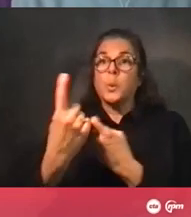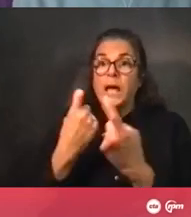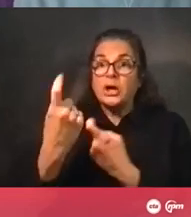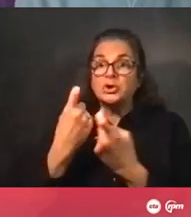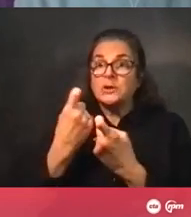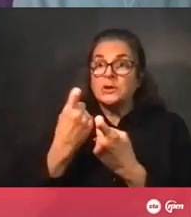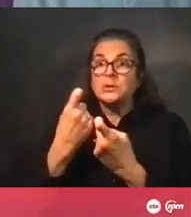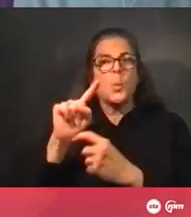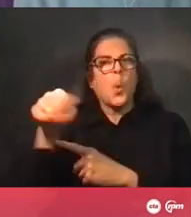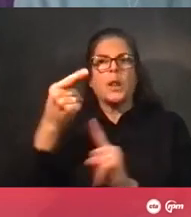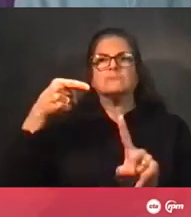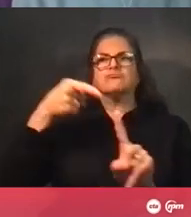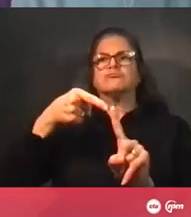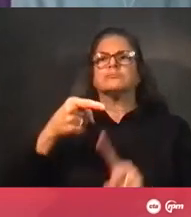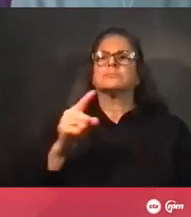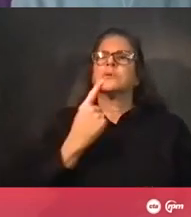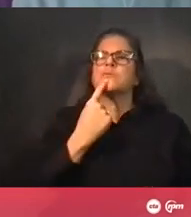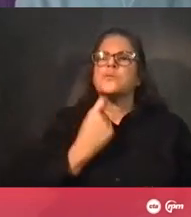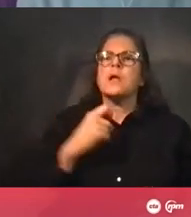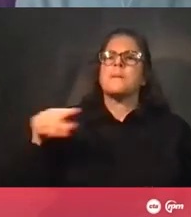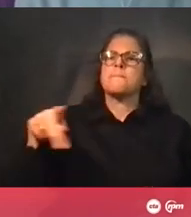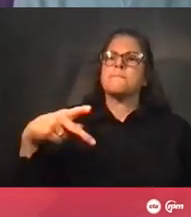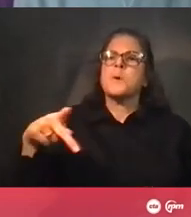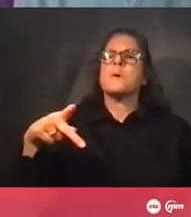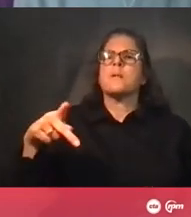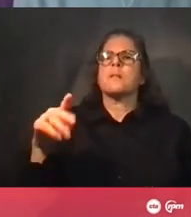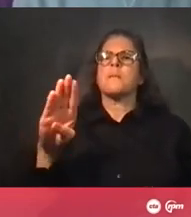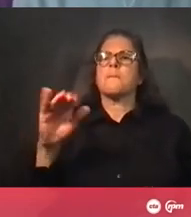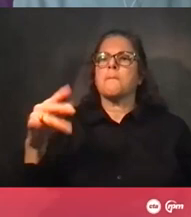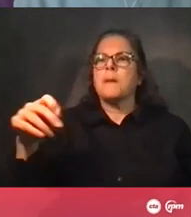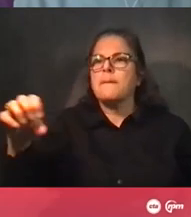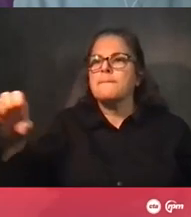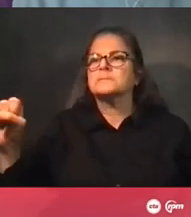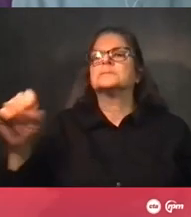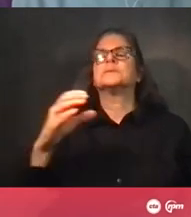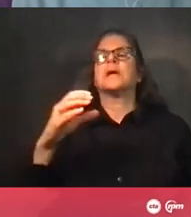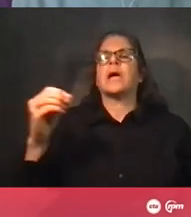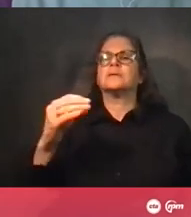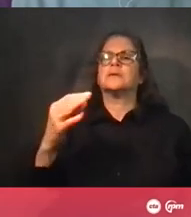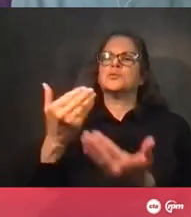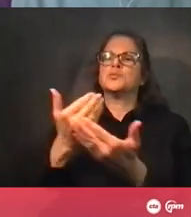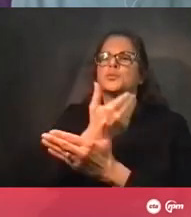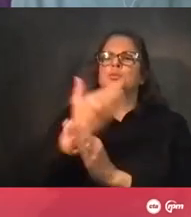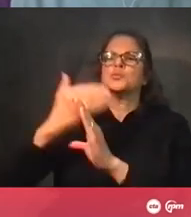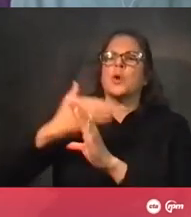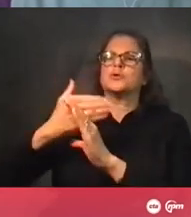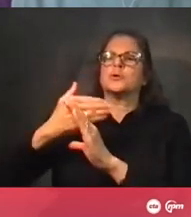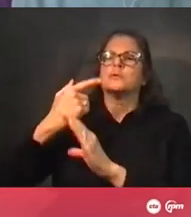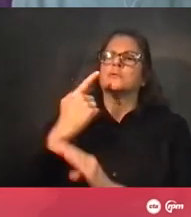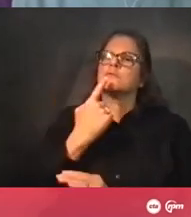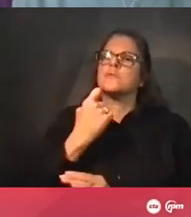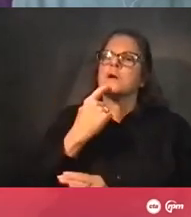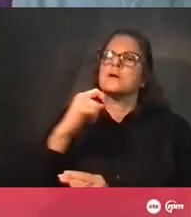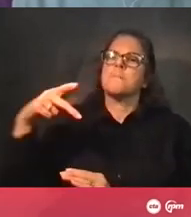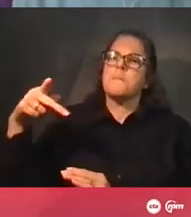and the reconstruction of the red and purple lines that is soon starting. All right. So without further